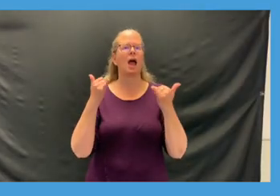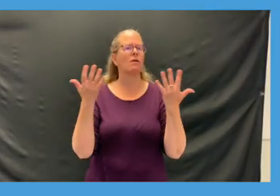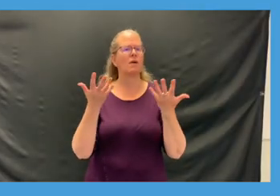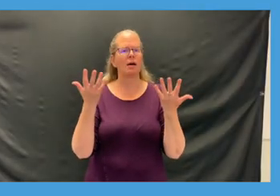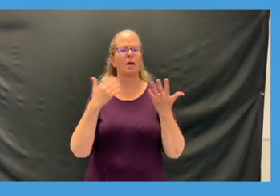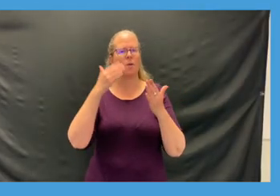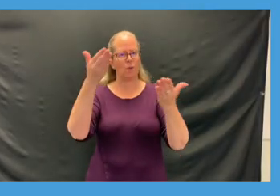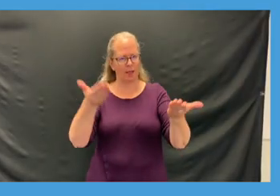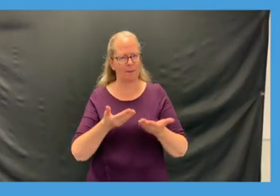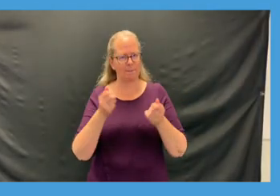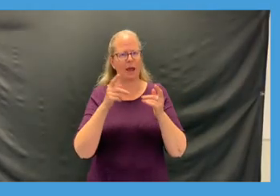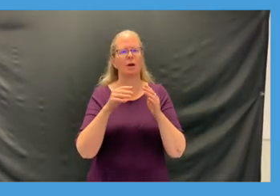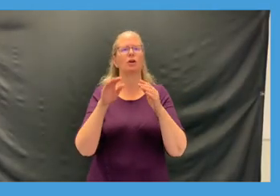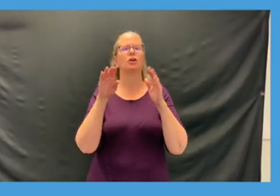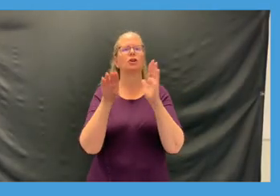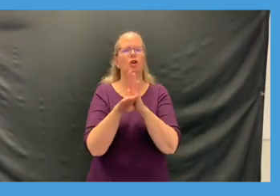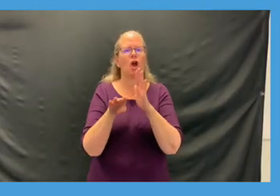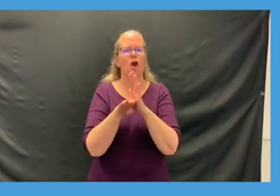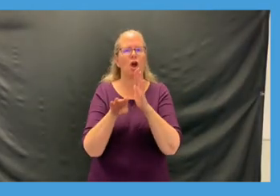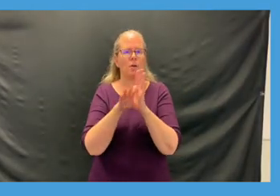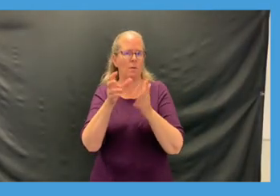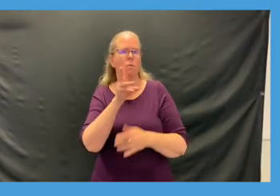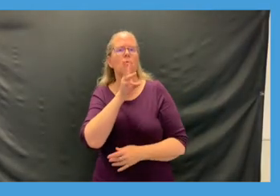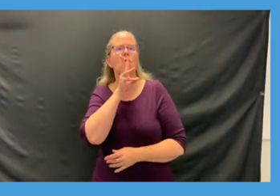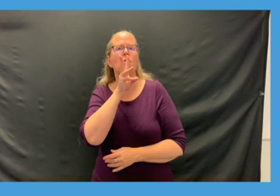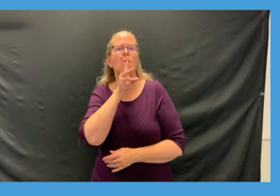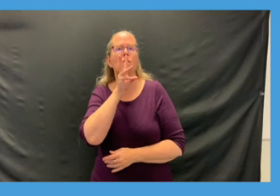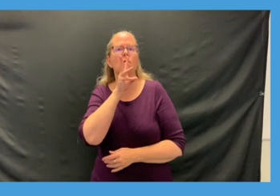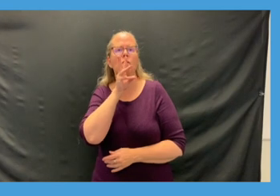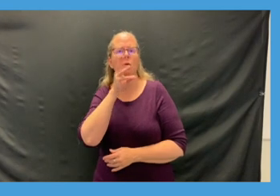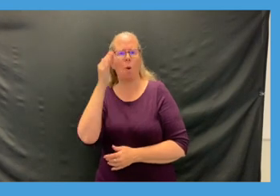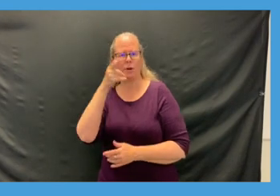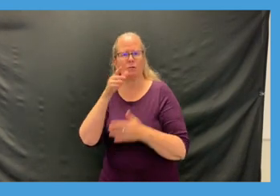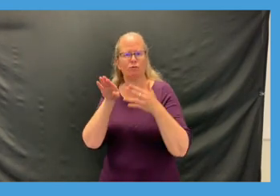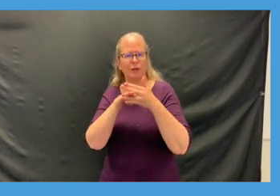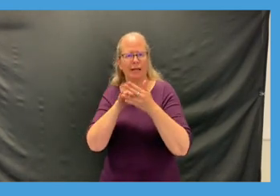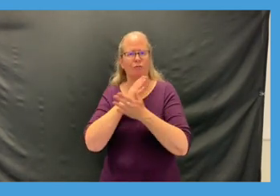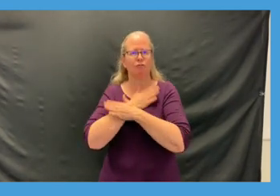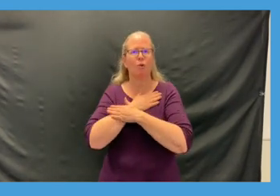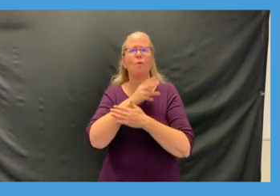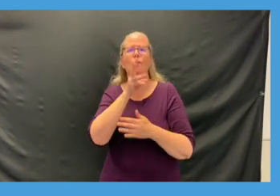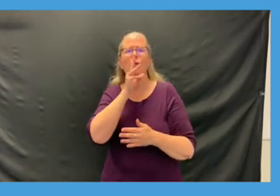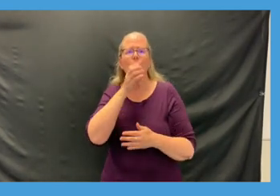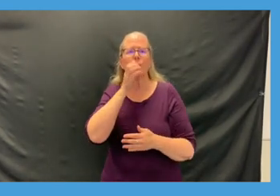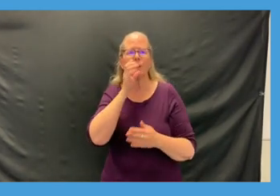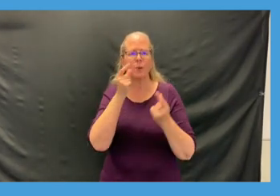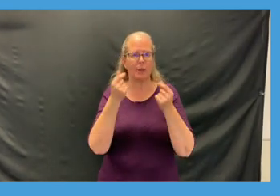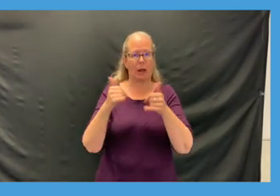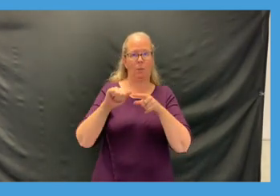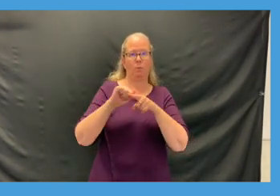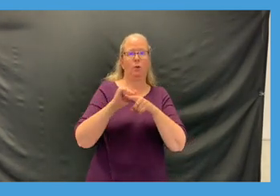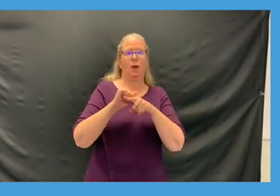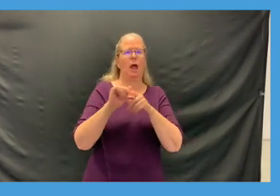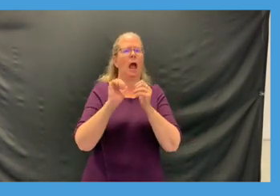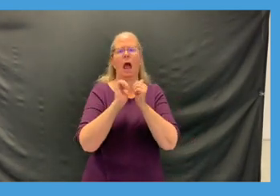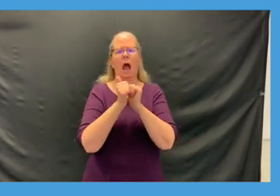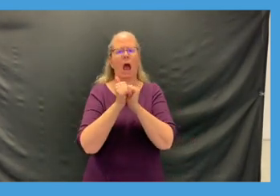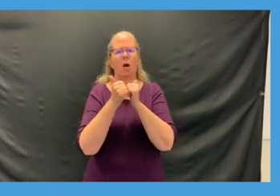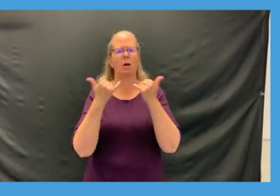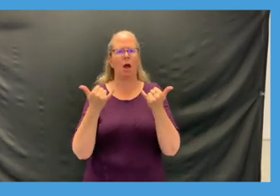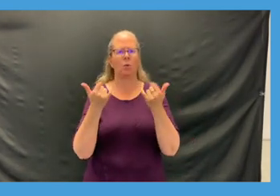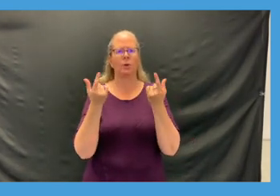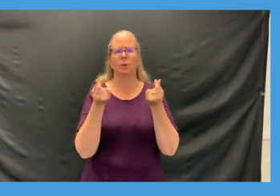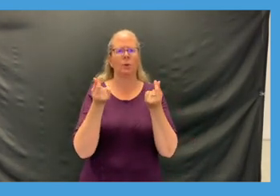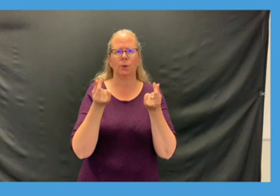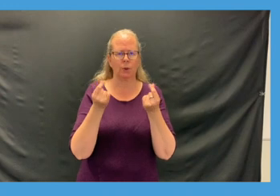welcome back guys hope you grabbed some water and are ready to keep going so what we're gonna work on next is some passing this is a passing